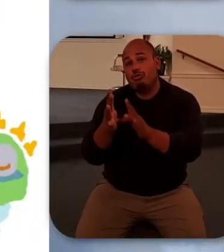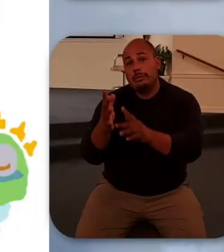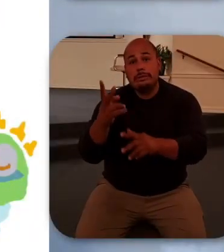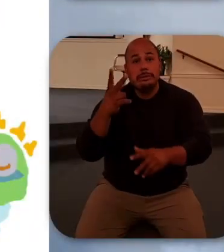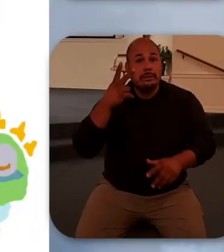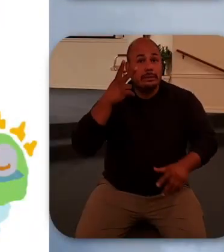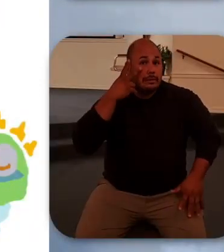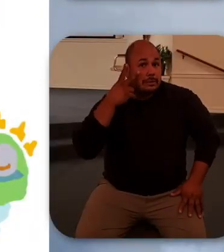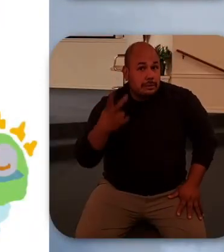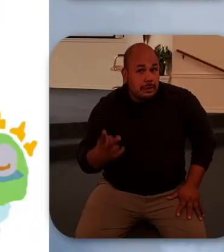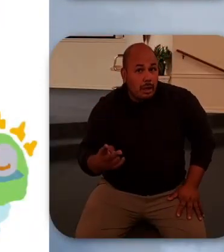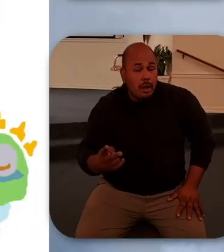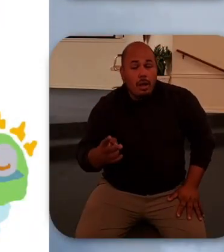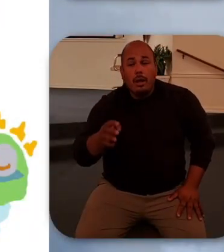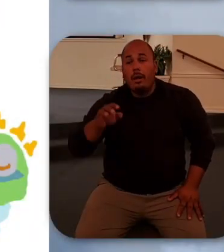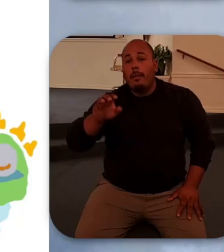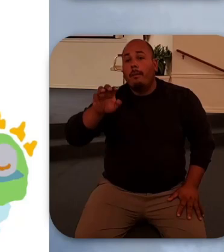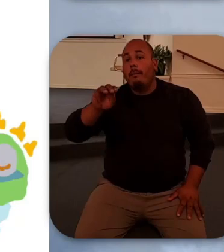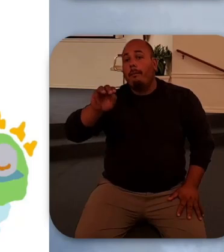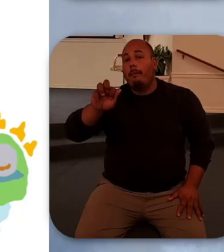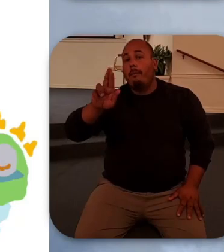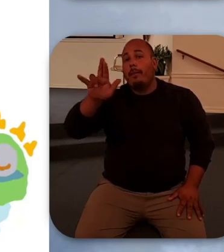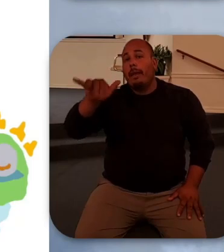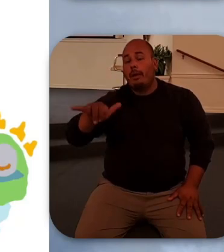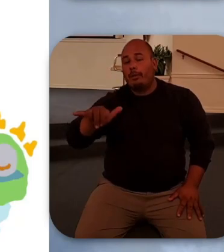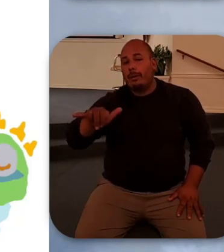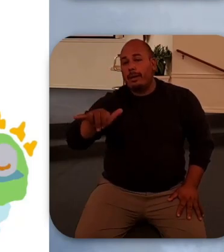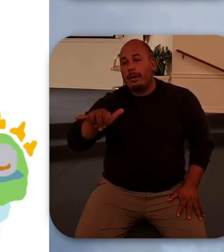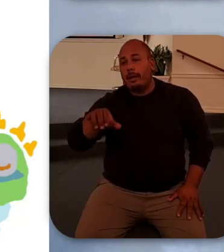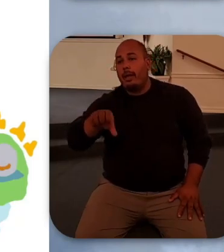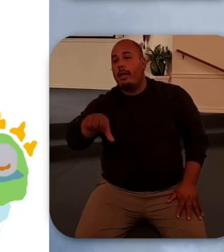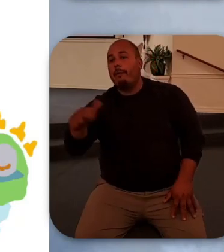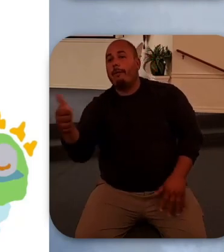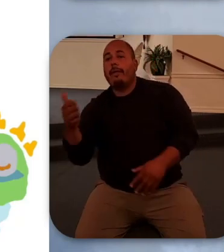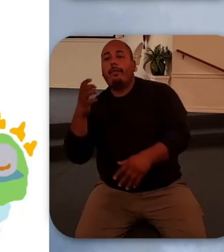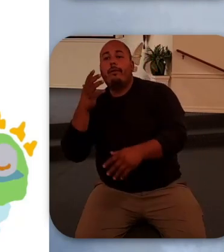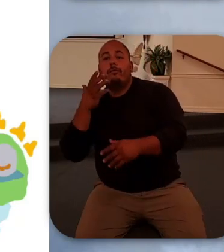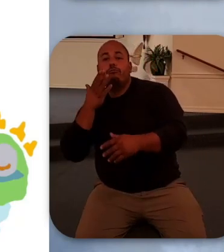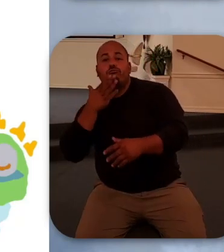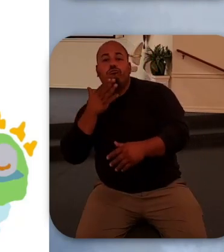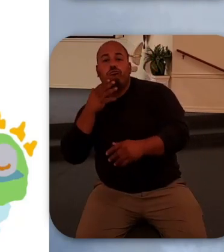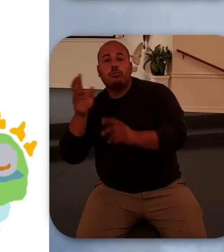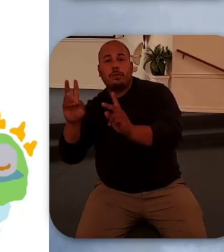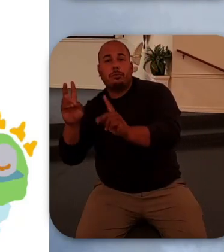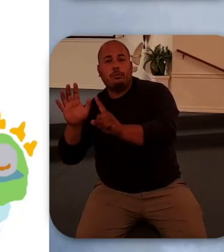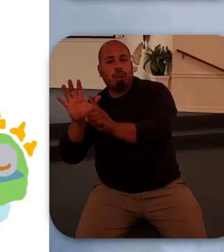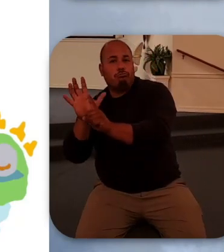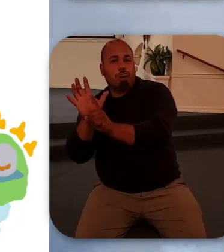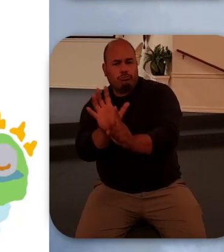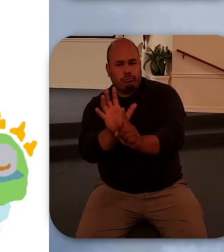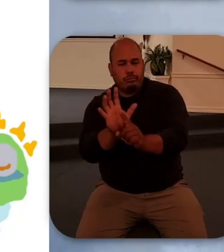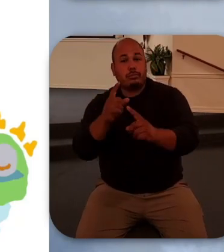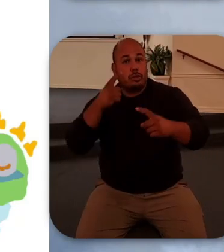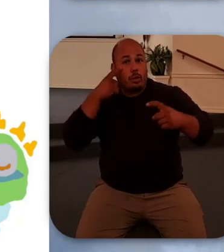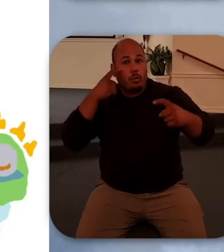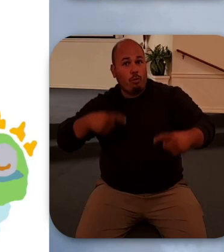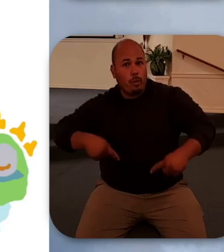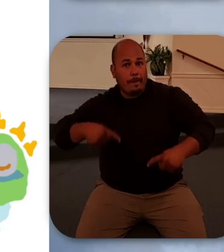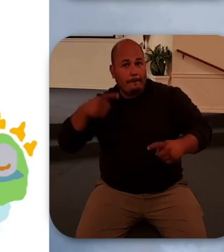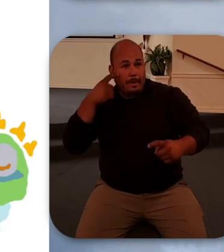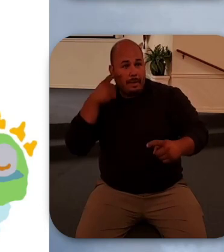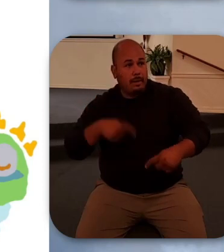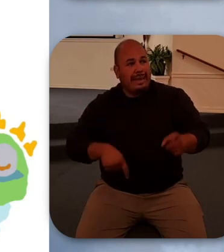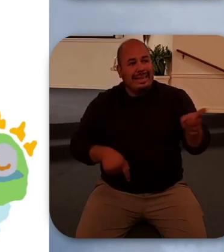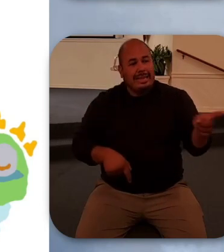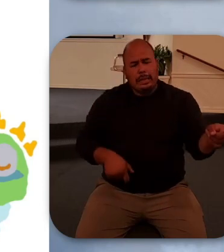who had come along with her also weeping, he was deeply moved in spirit and troubled. But the